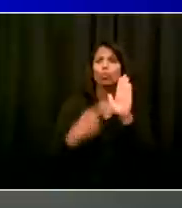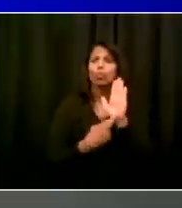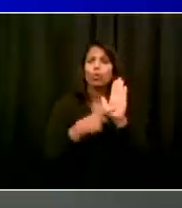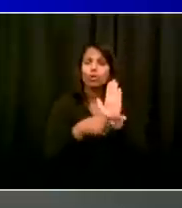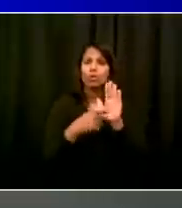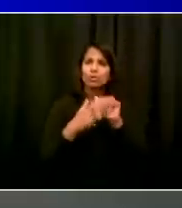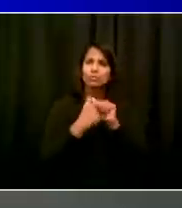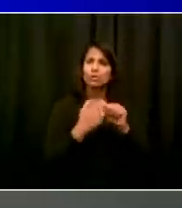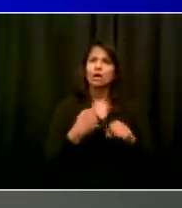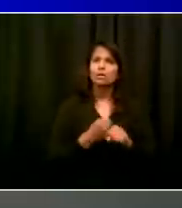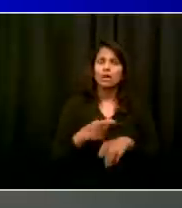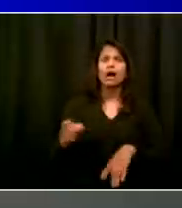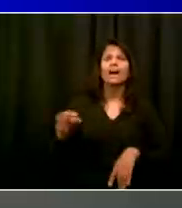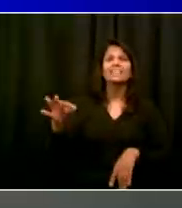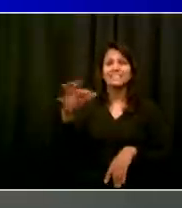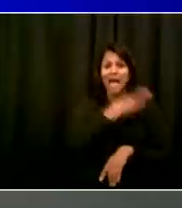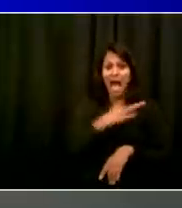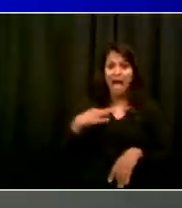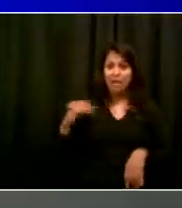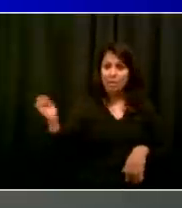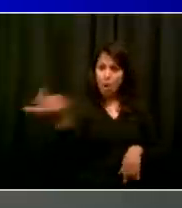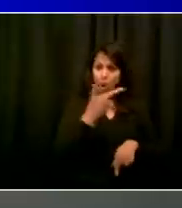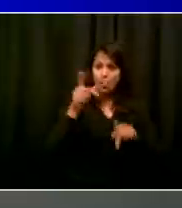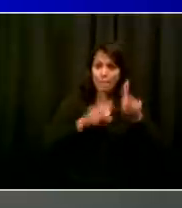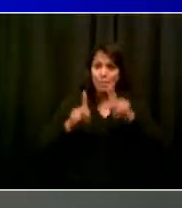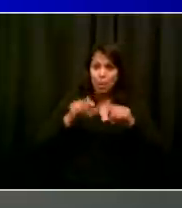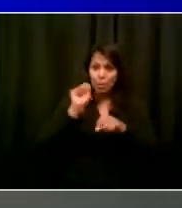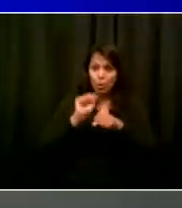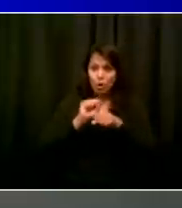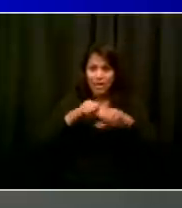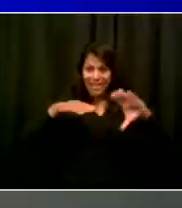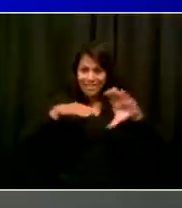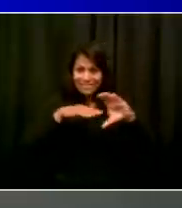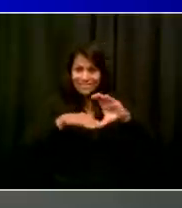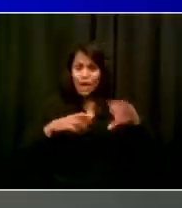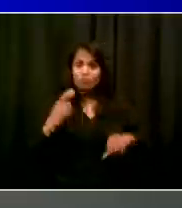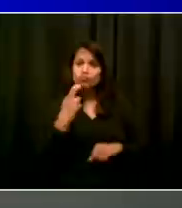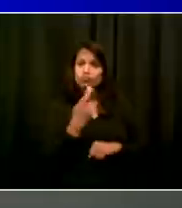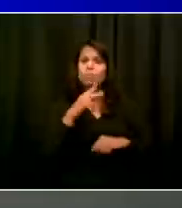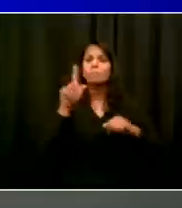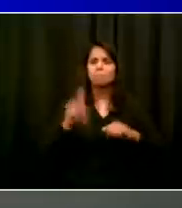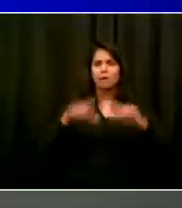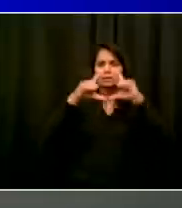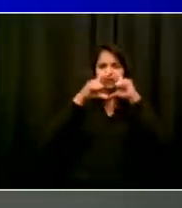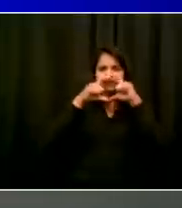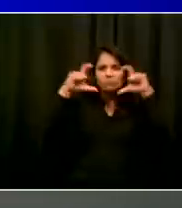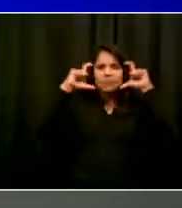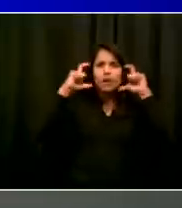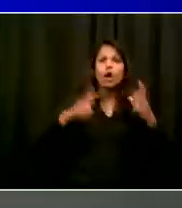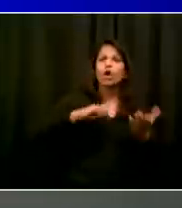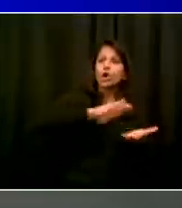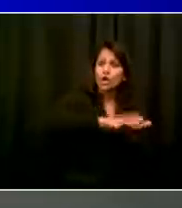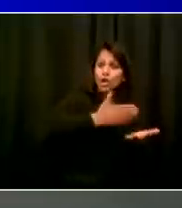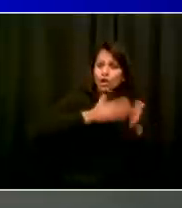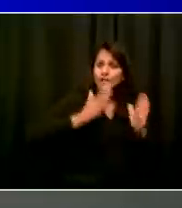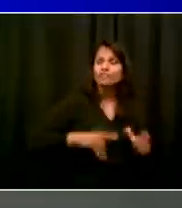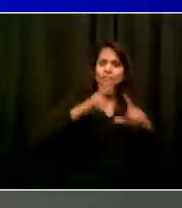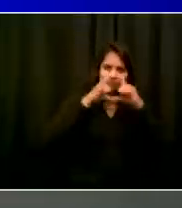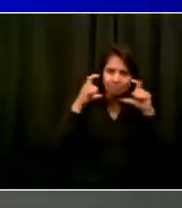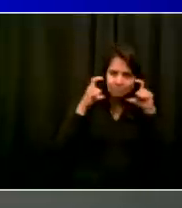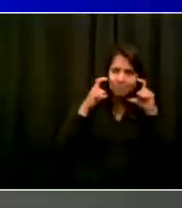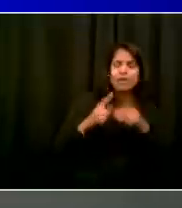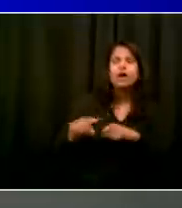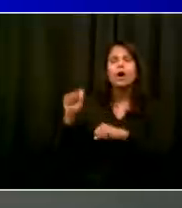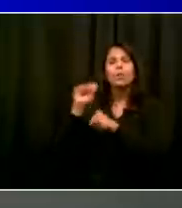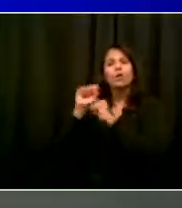information needed. So I believe the restaurant industry has heard these messages loud and clear. And of course, we will have a lot